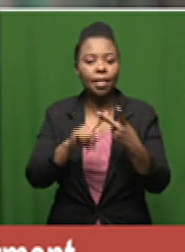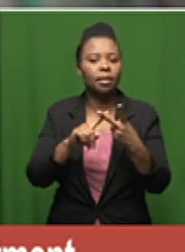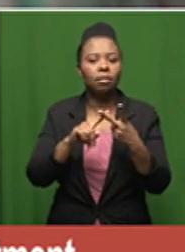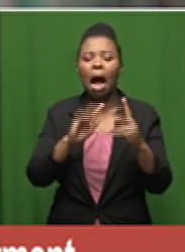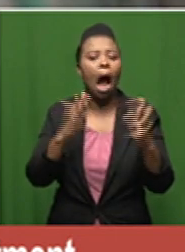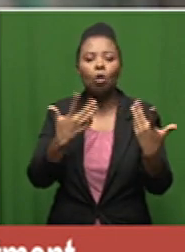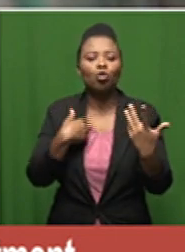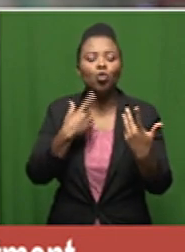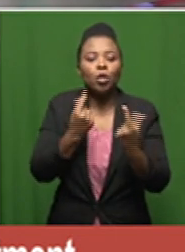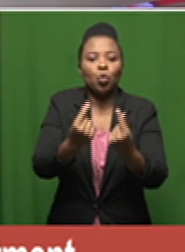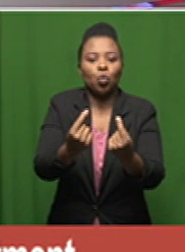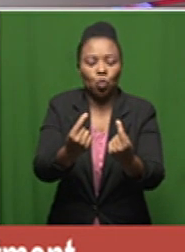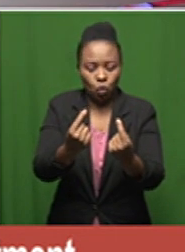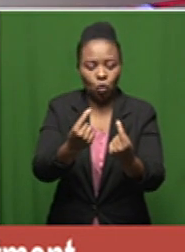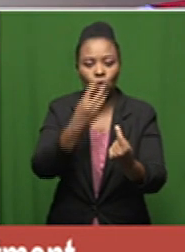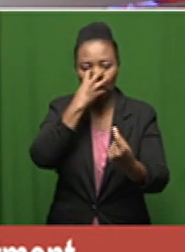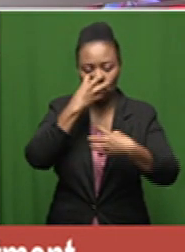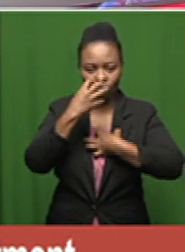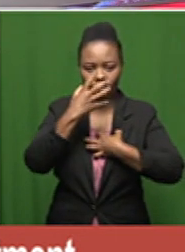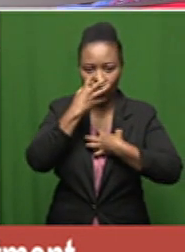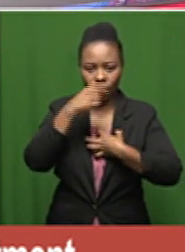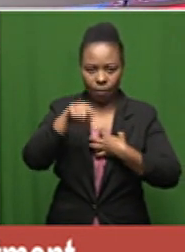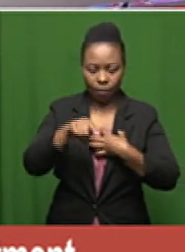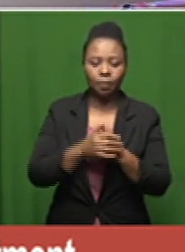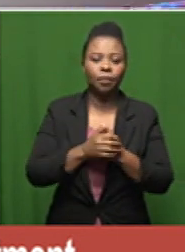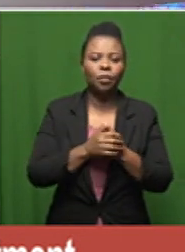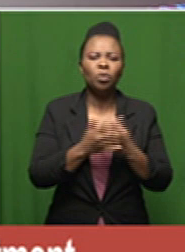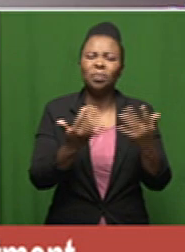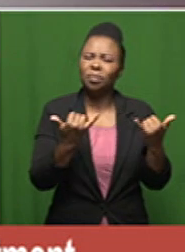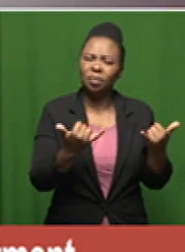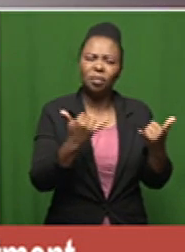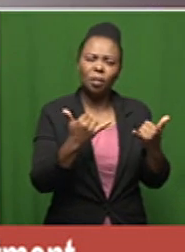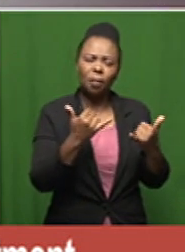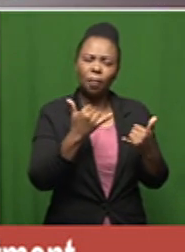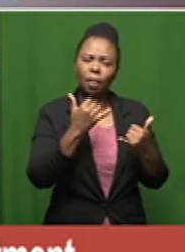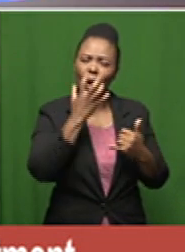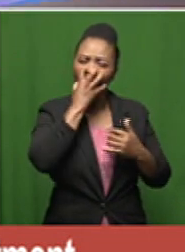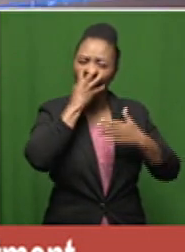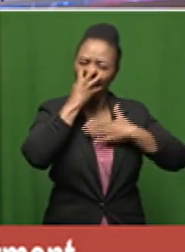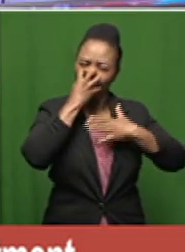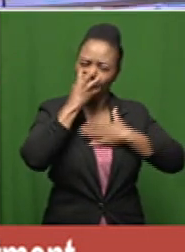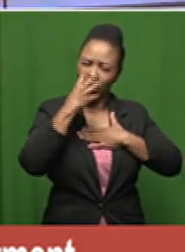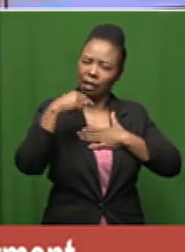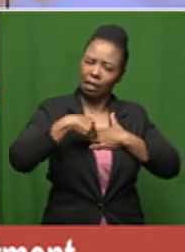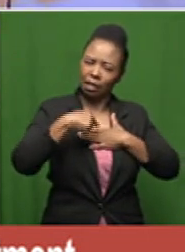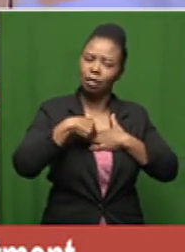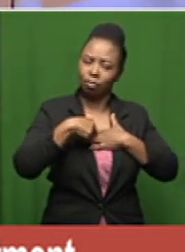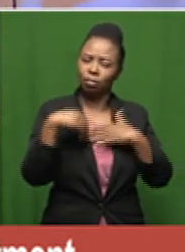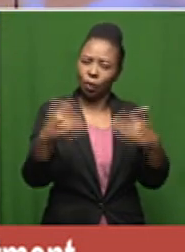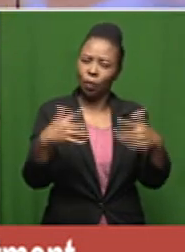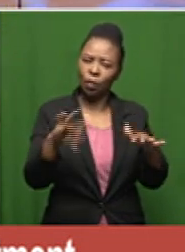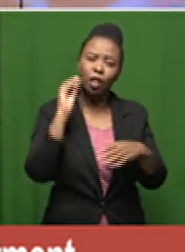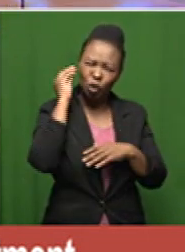all right well let's talk about uh uh this oxygen story because uh that's become quite a thing in terms of